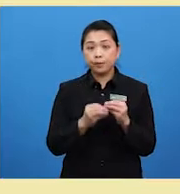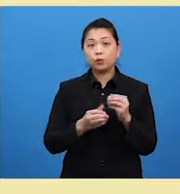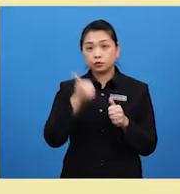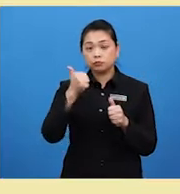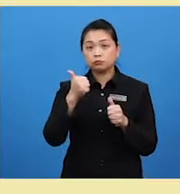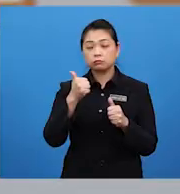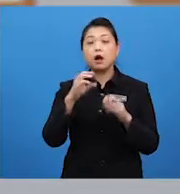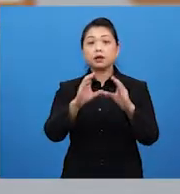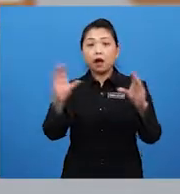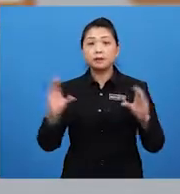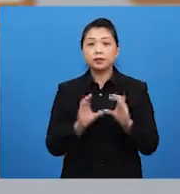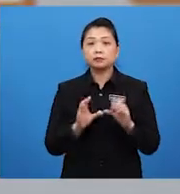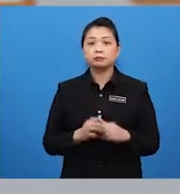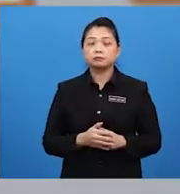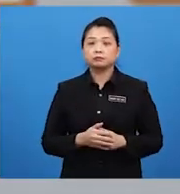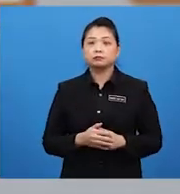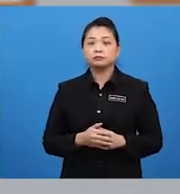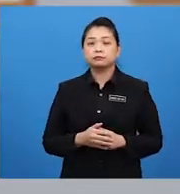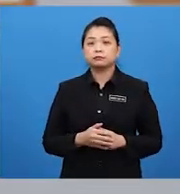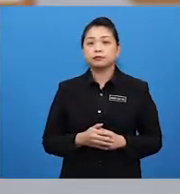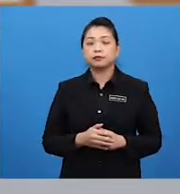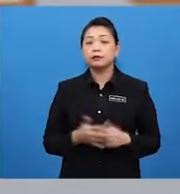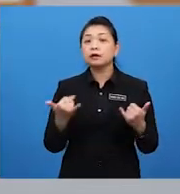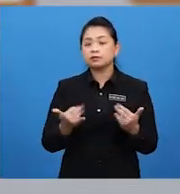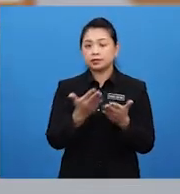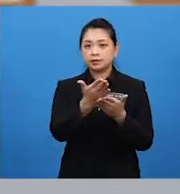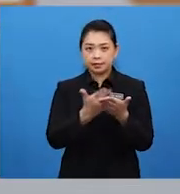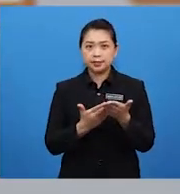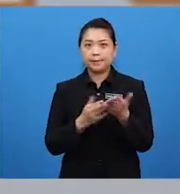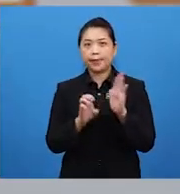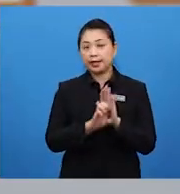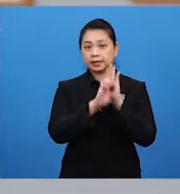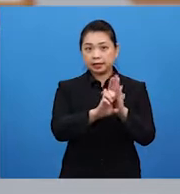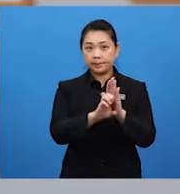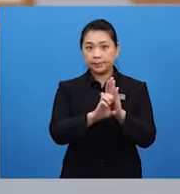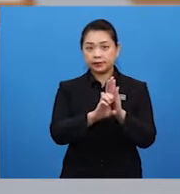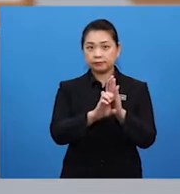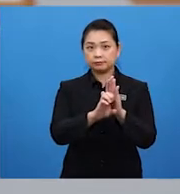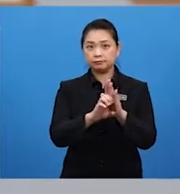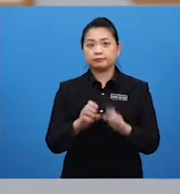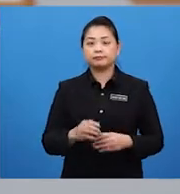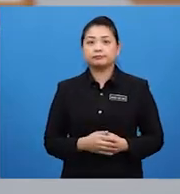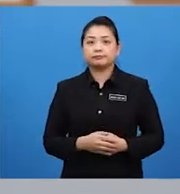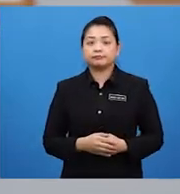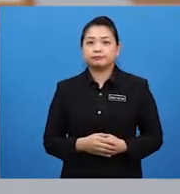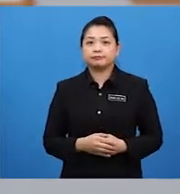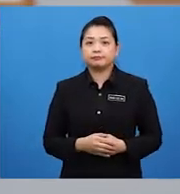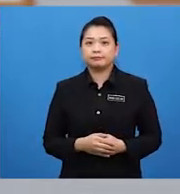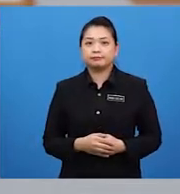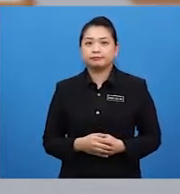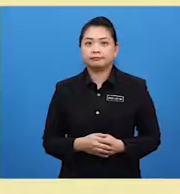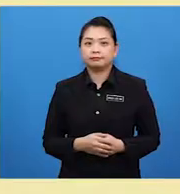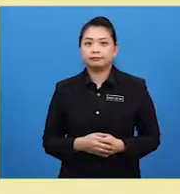Here are some examples of adverbs of frequency in sentences.